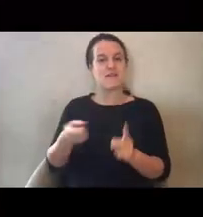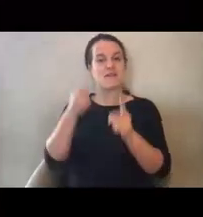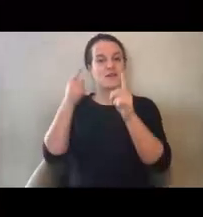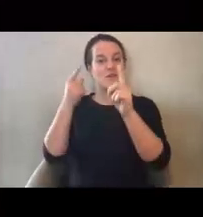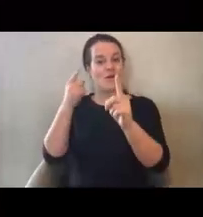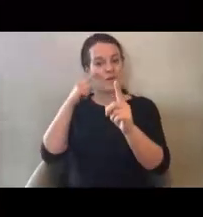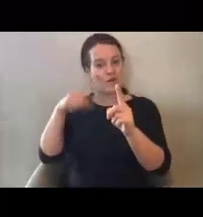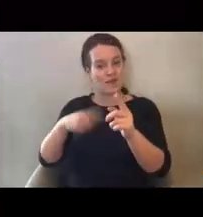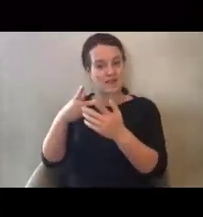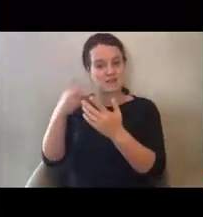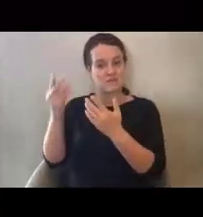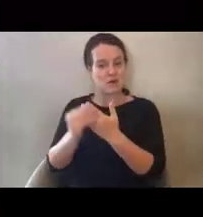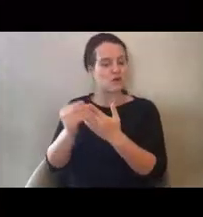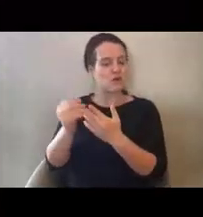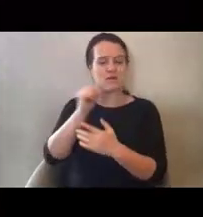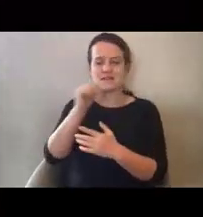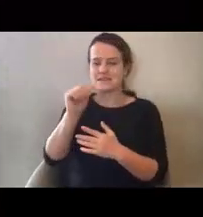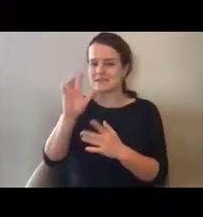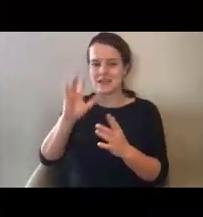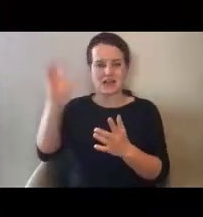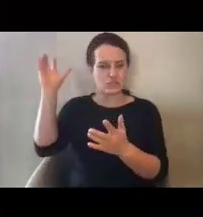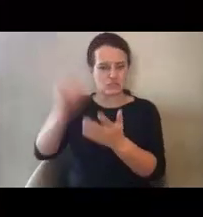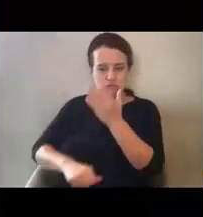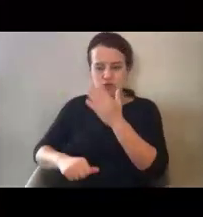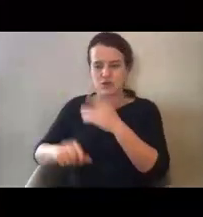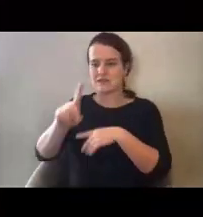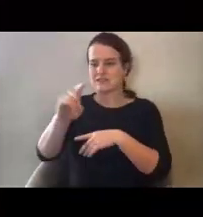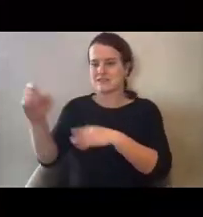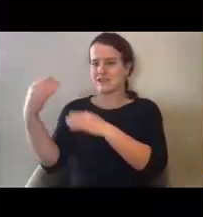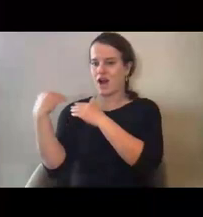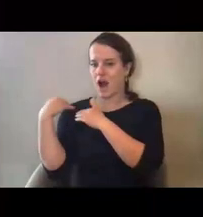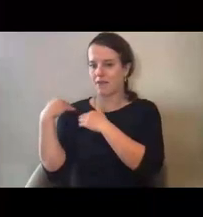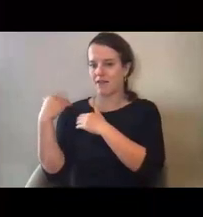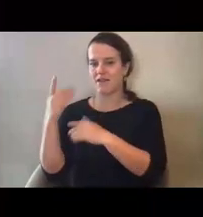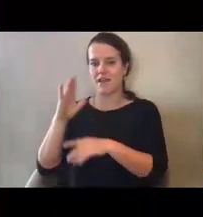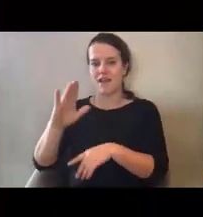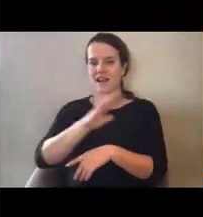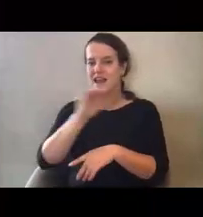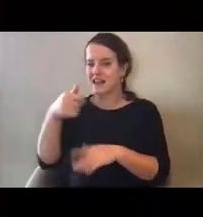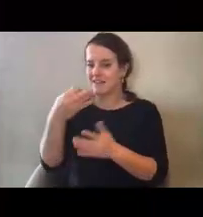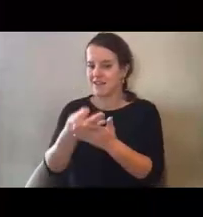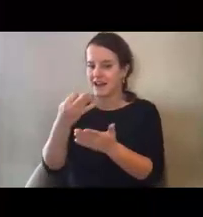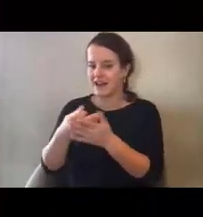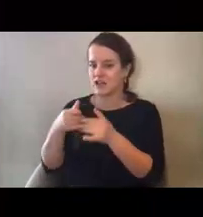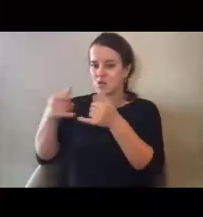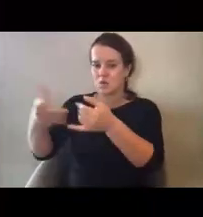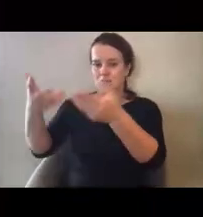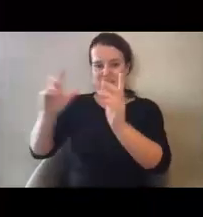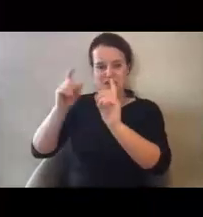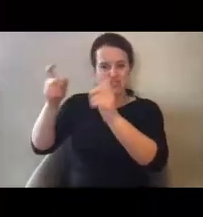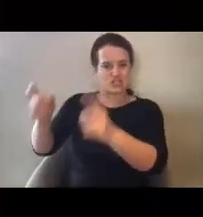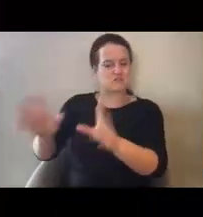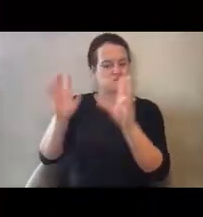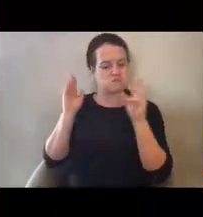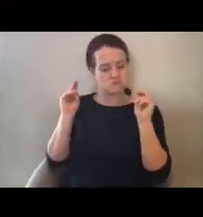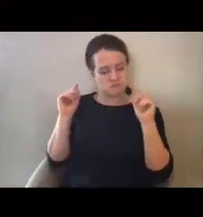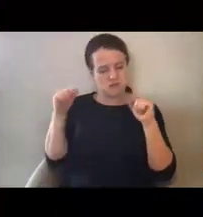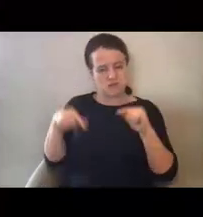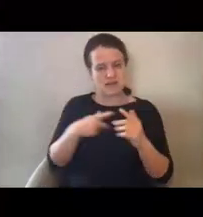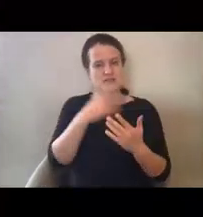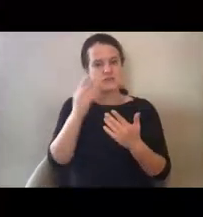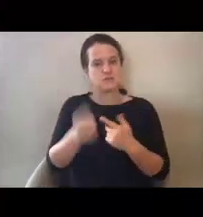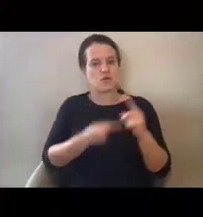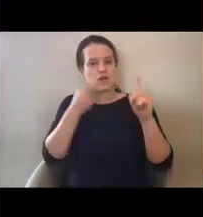this program this is not to de-obligate or take away any financial awards. The goal of this program is to ensure